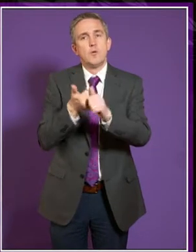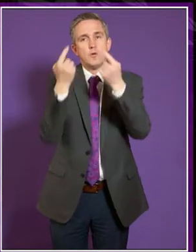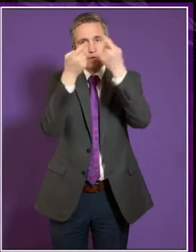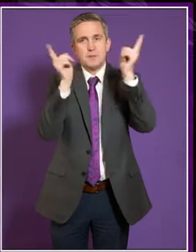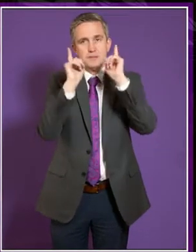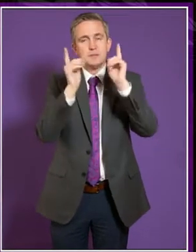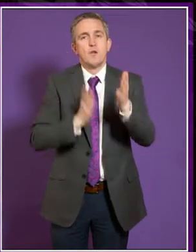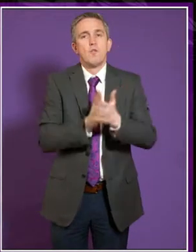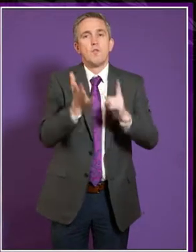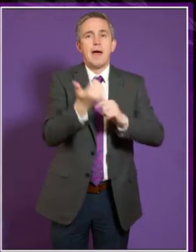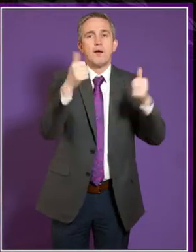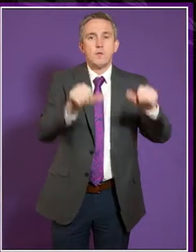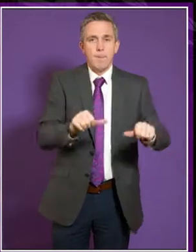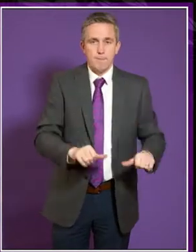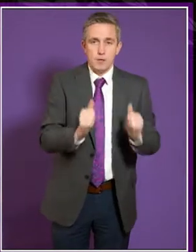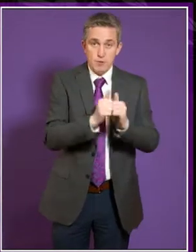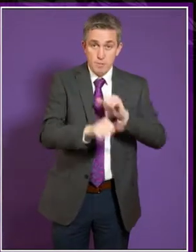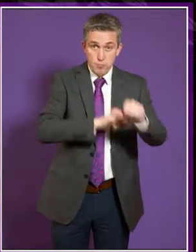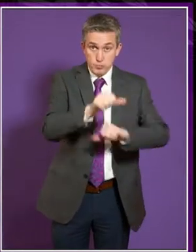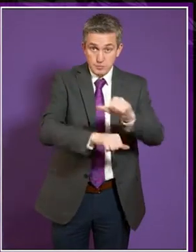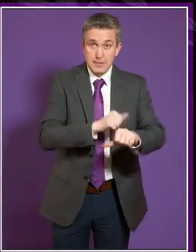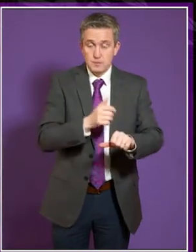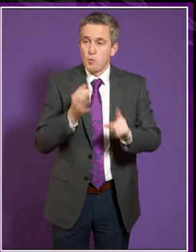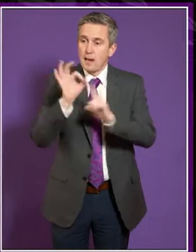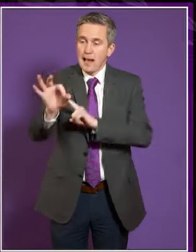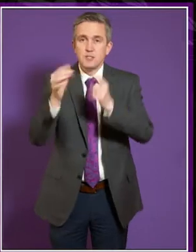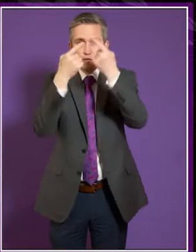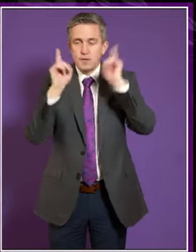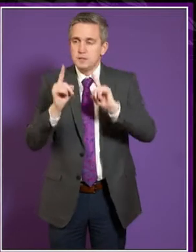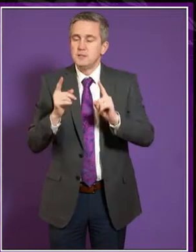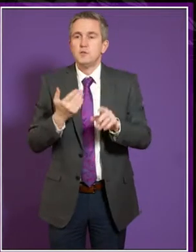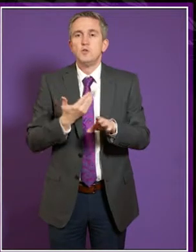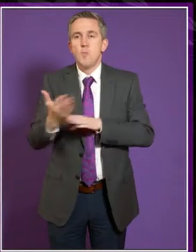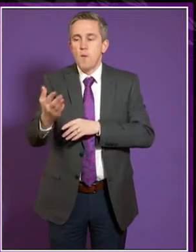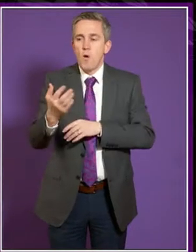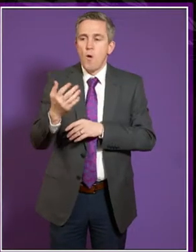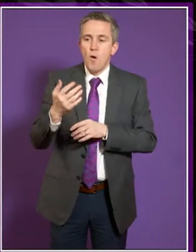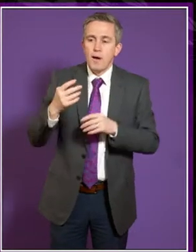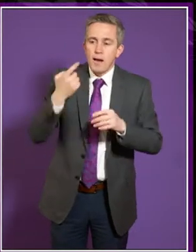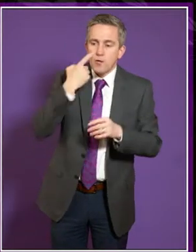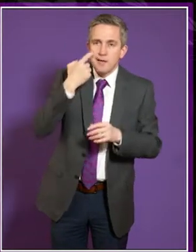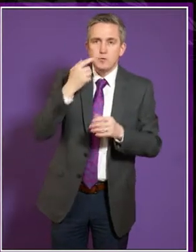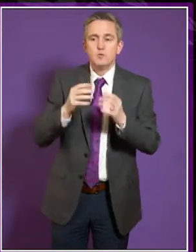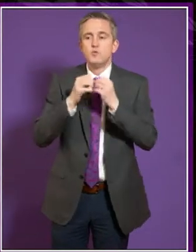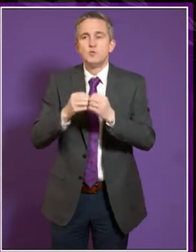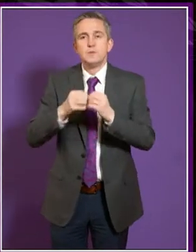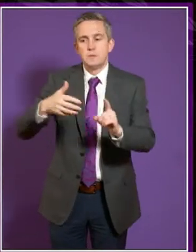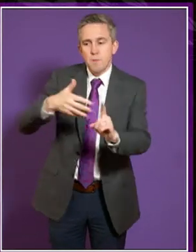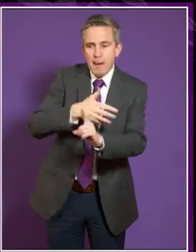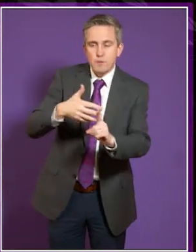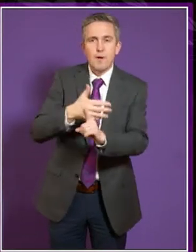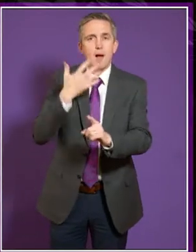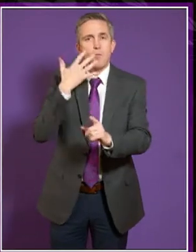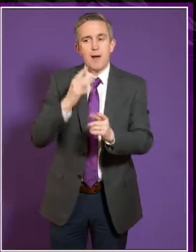process and discussions with universities, asking them to do more on contextualised admissions because we think, you know, particularly in the more